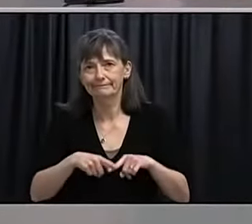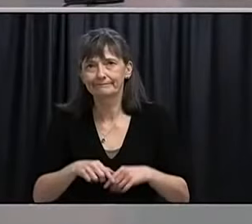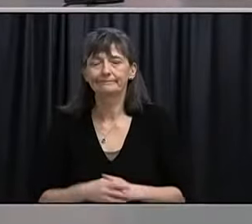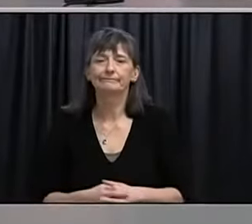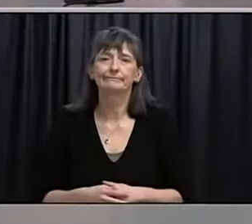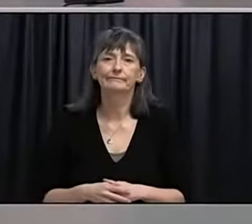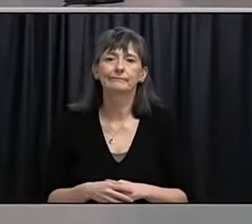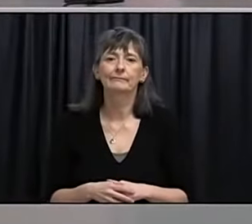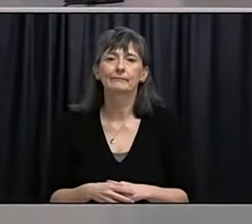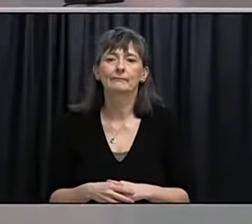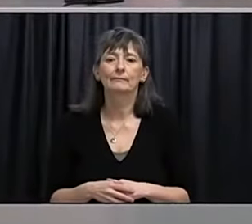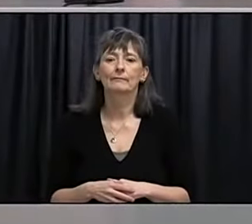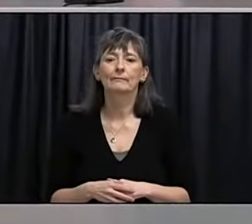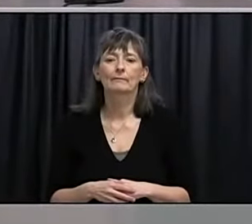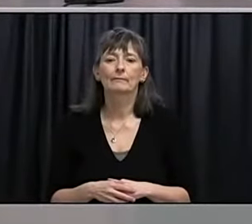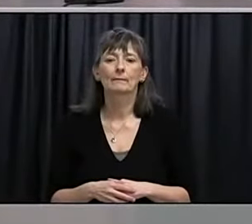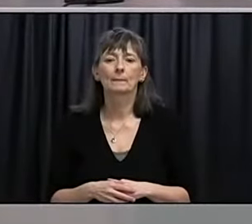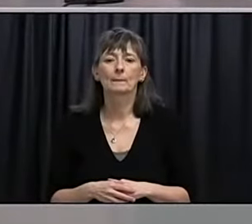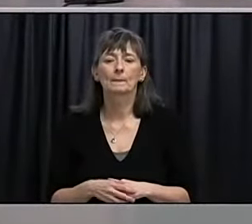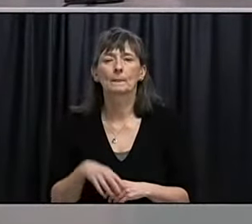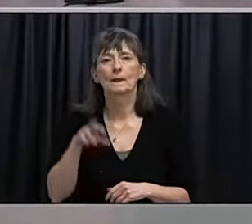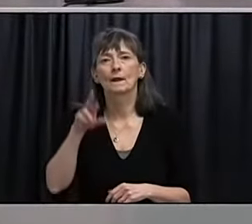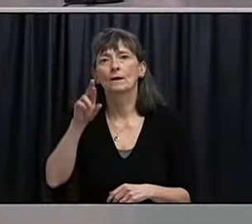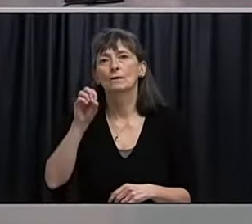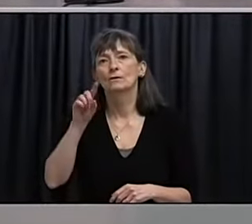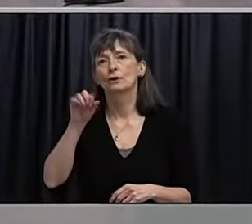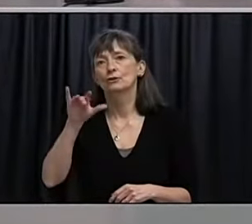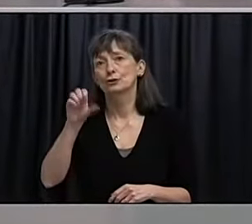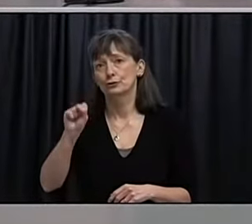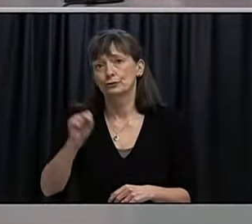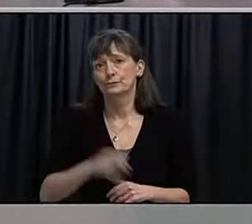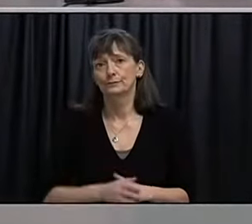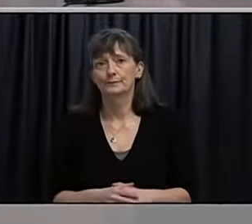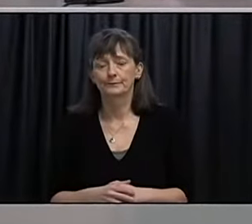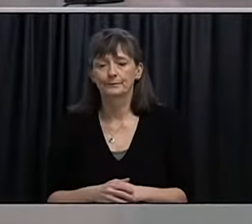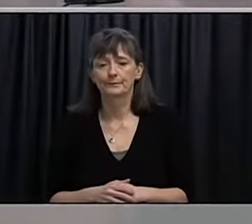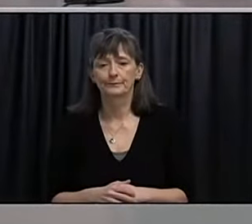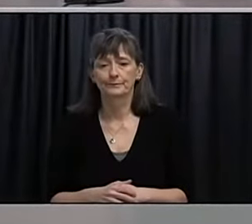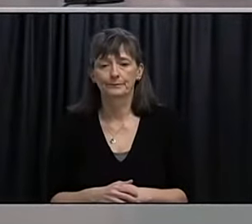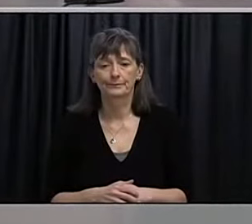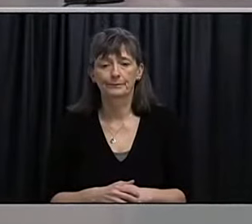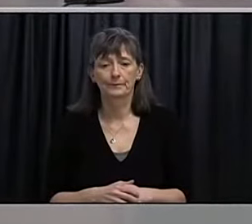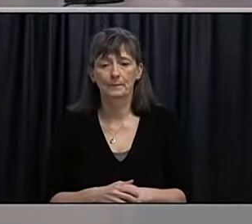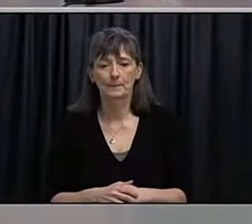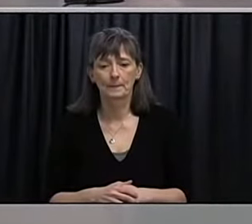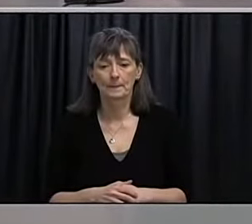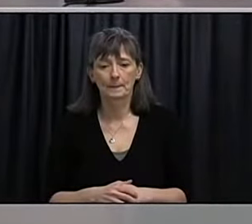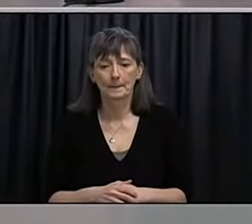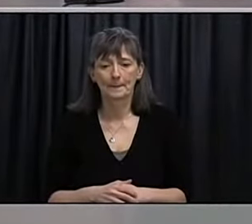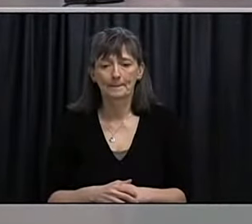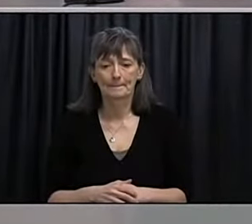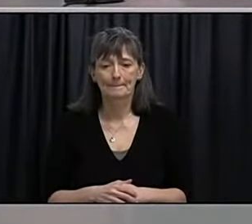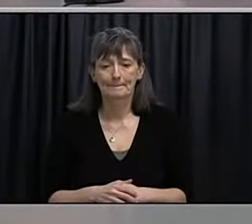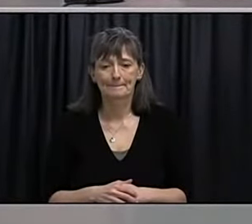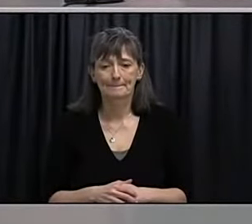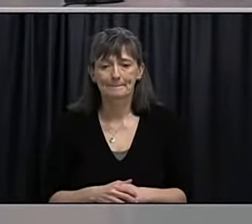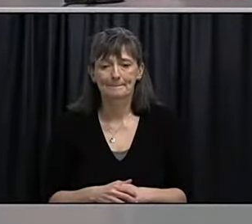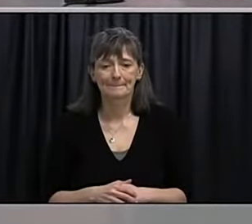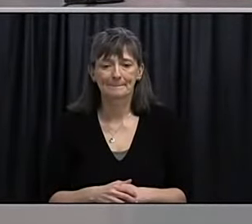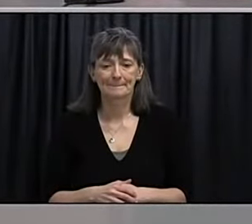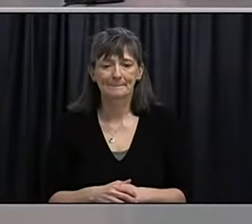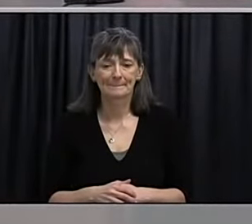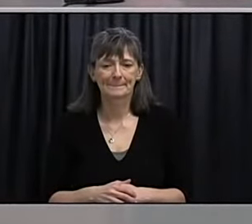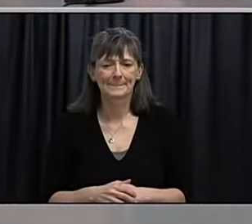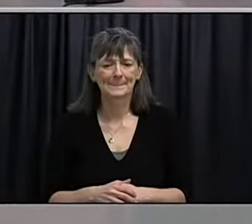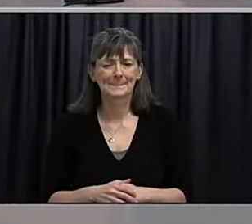Our next questions are from Jason Piercy with Rogers Communications. Please go ahead. Hi, hello. There seems to be